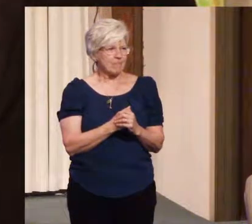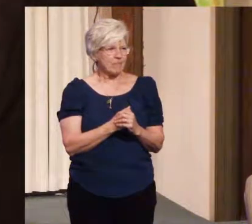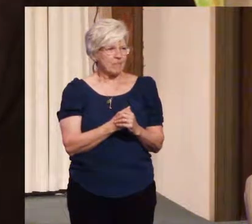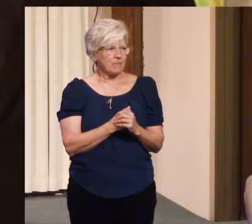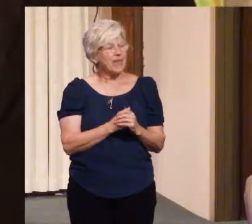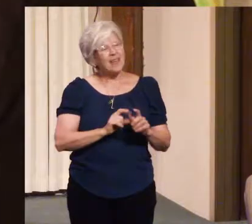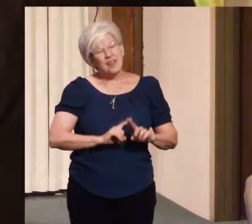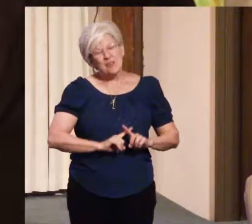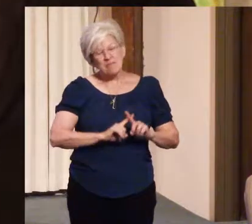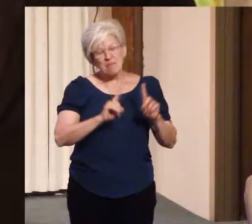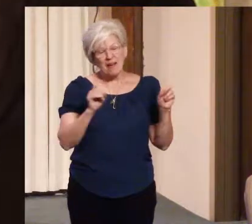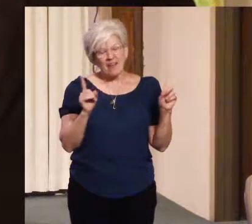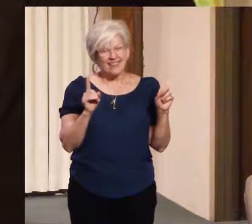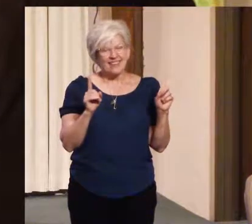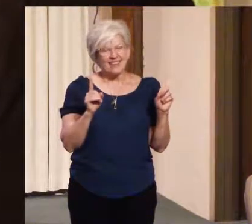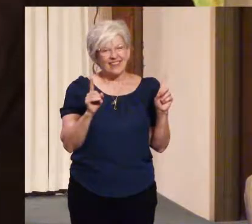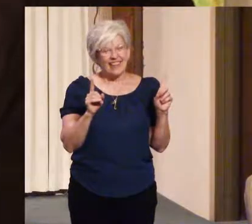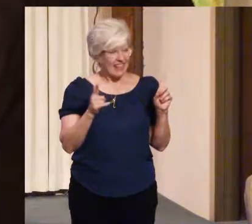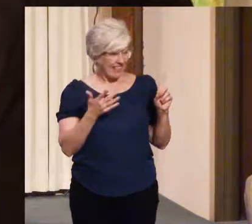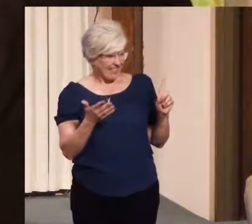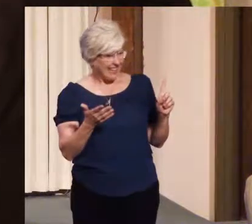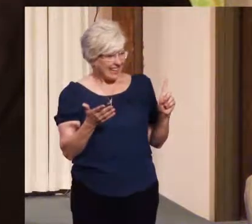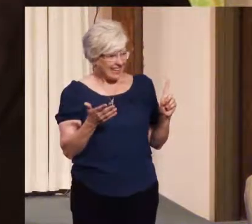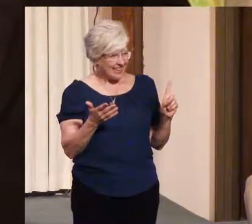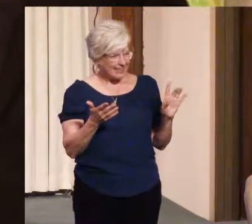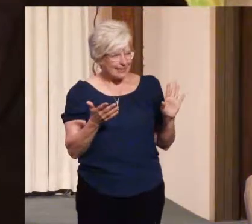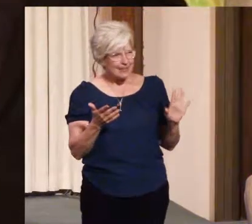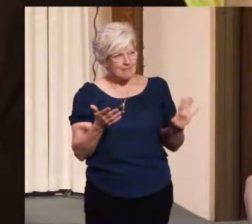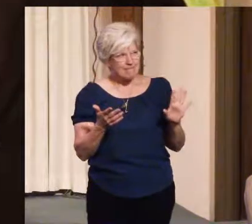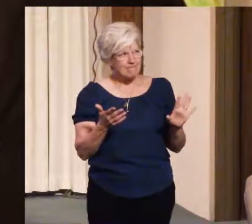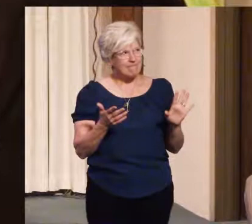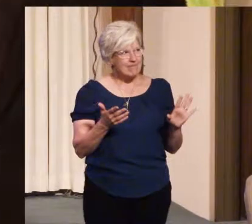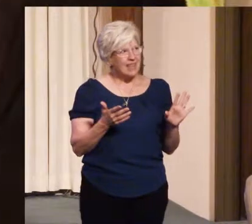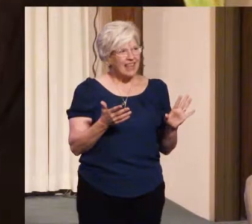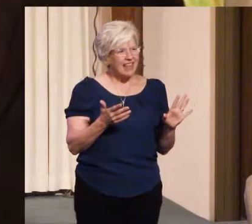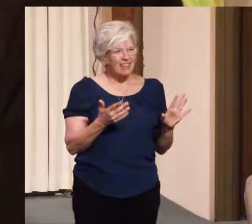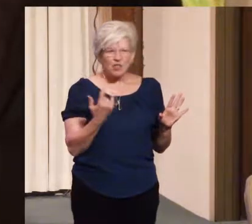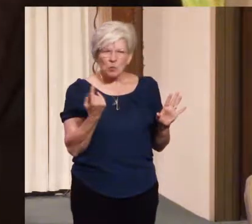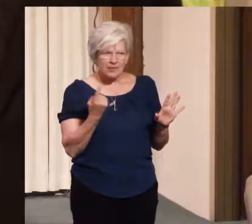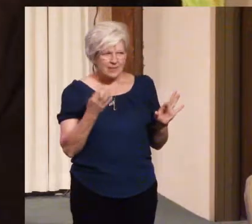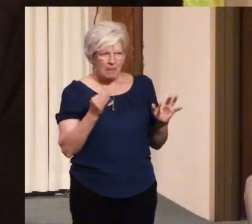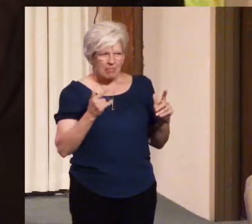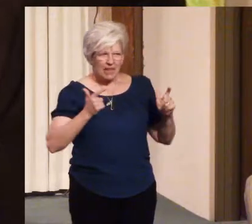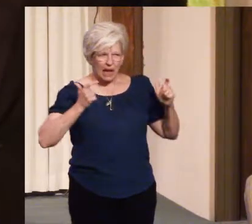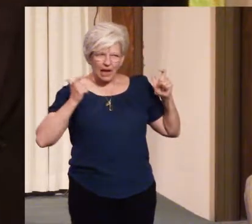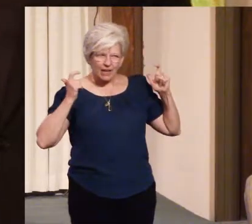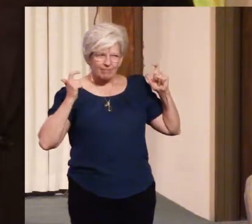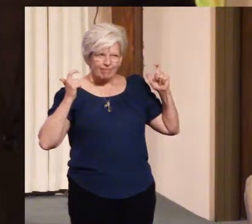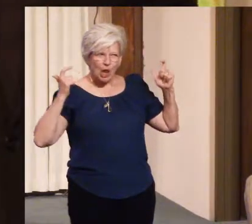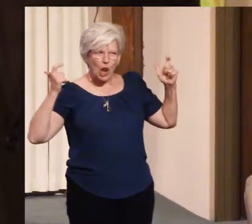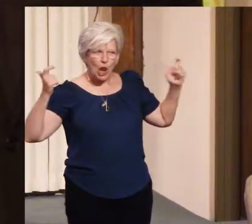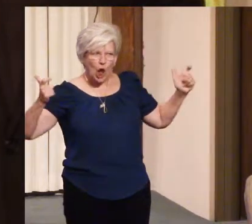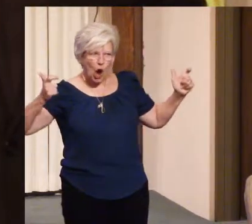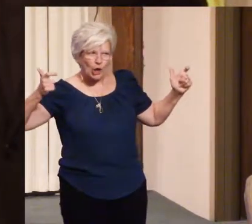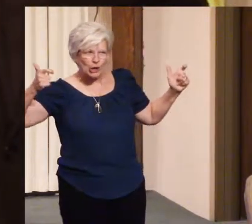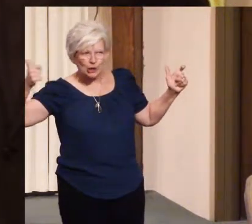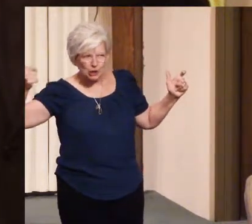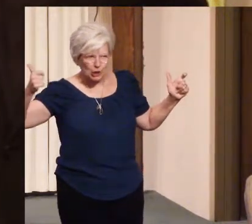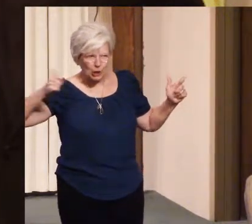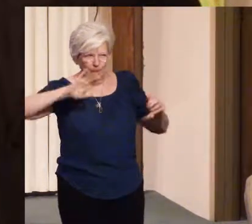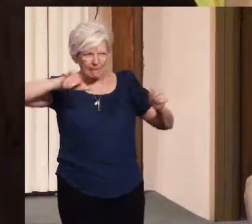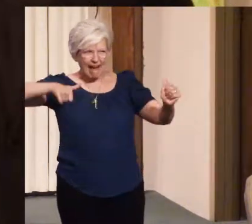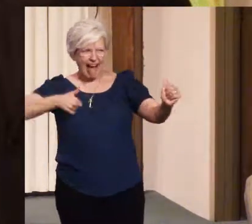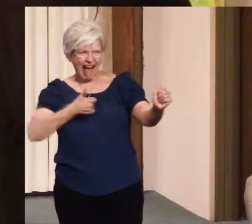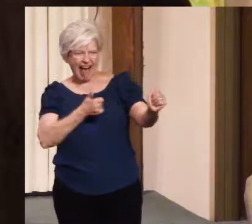But the thing is, is there was something larger behind that sort of illusionary